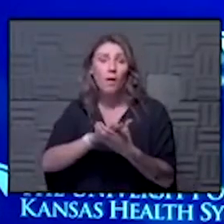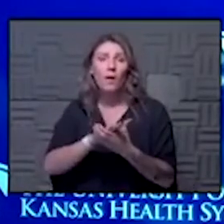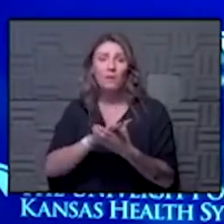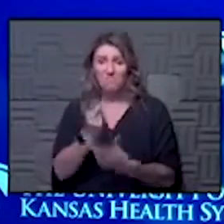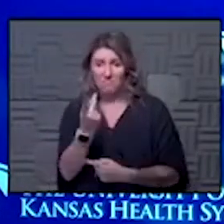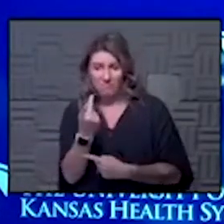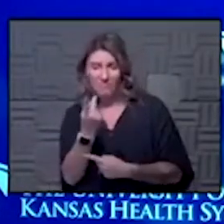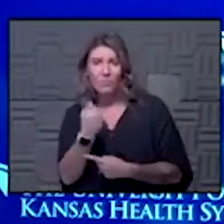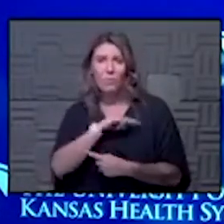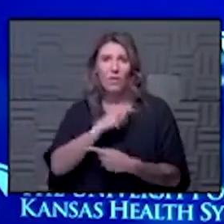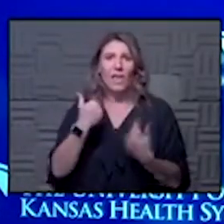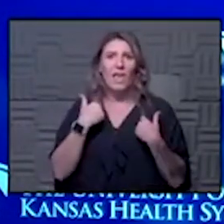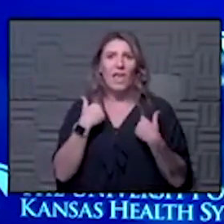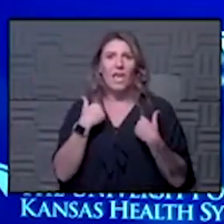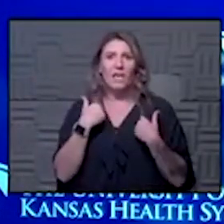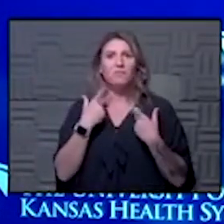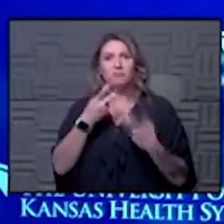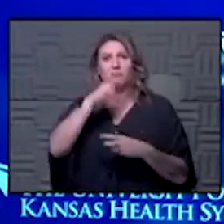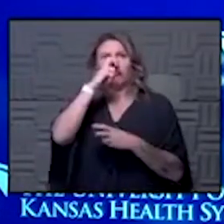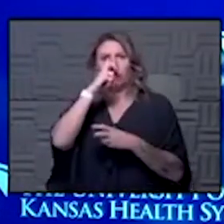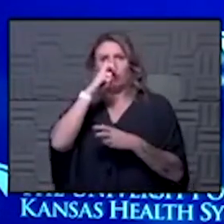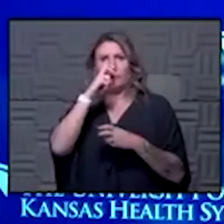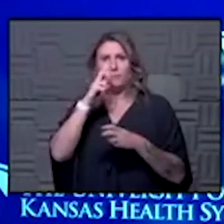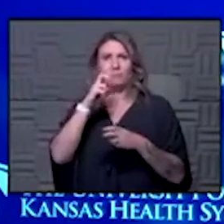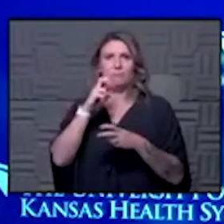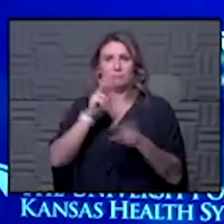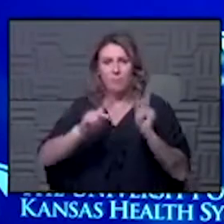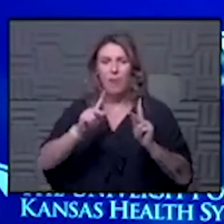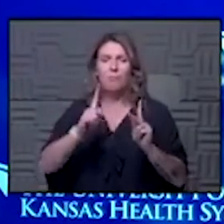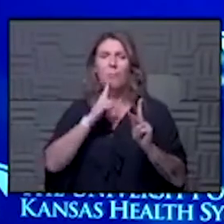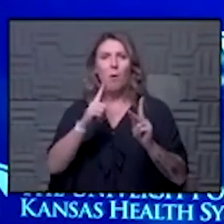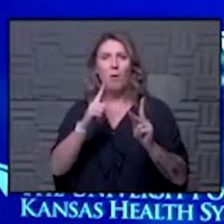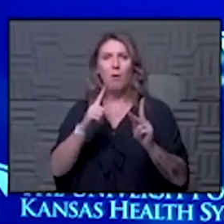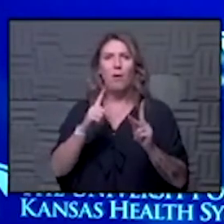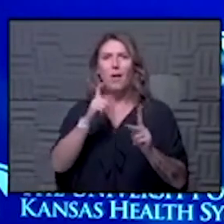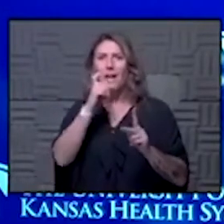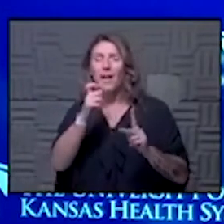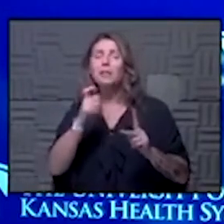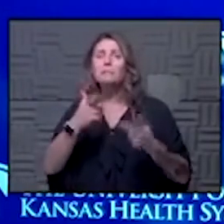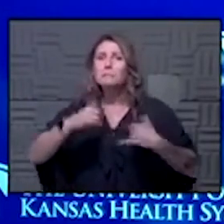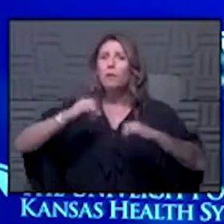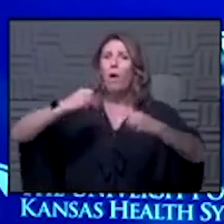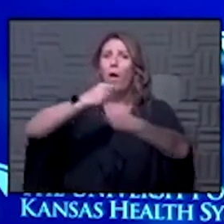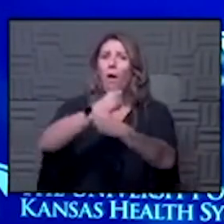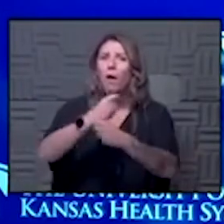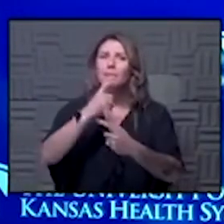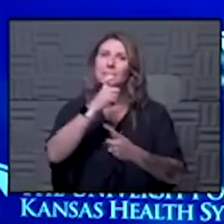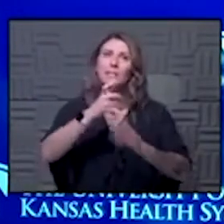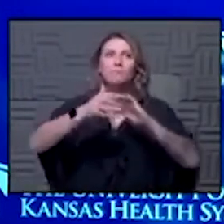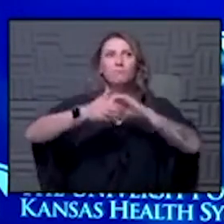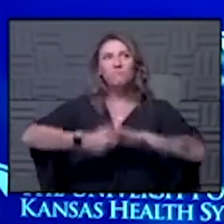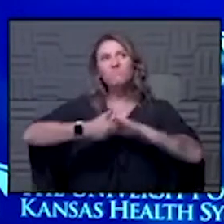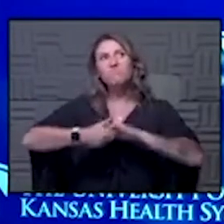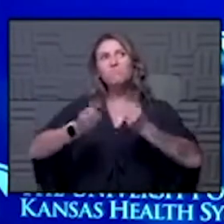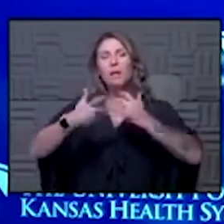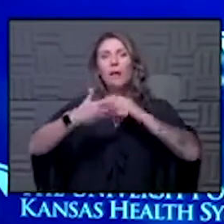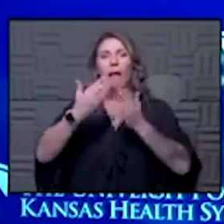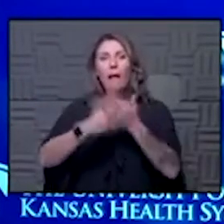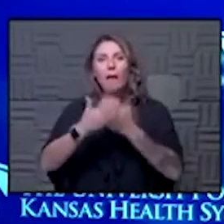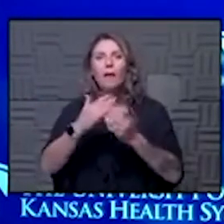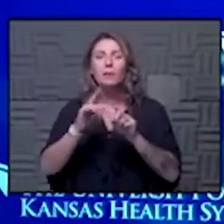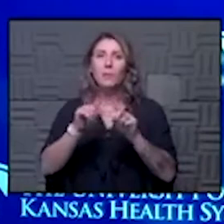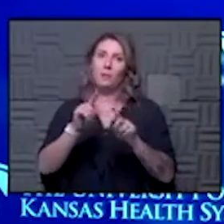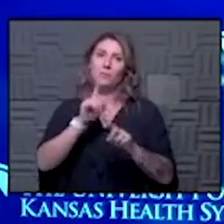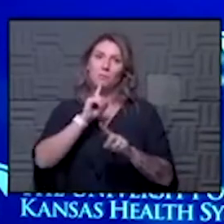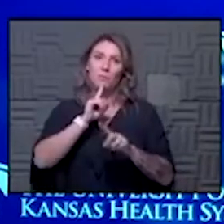but it's not an ex completely exclusive bubble i still give hugs i'm not shaking as many hands um and i'm but i'm really good about